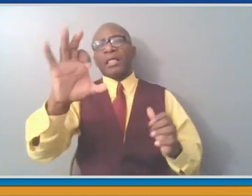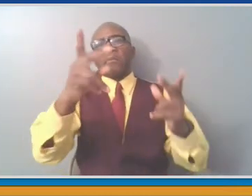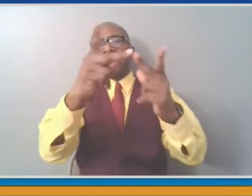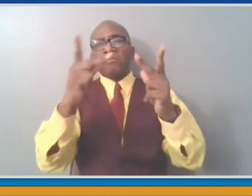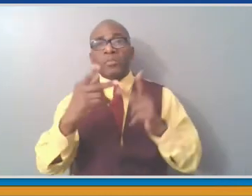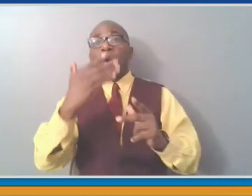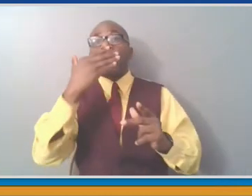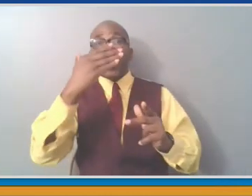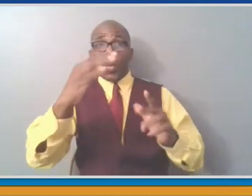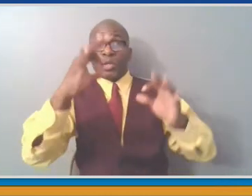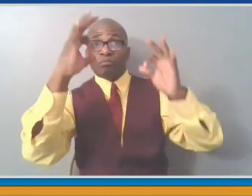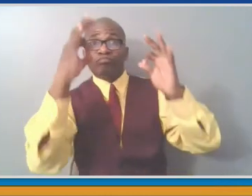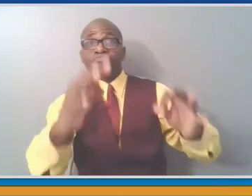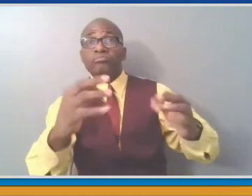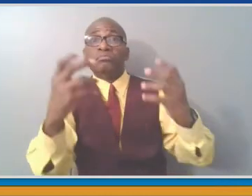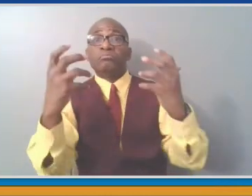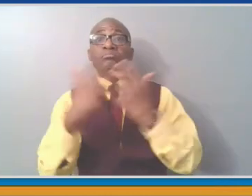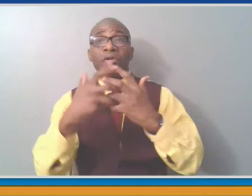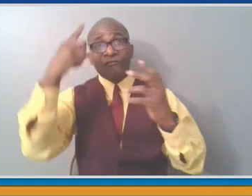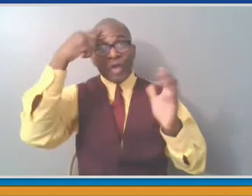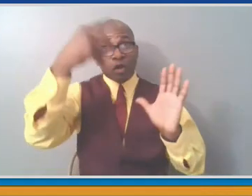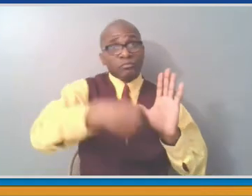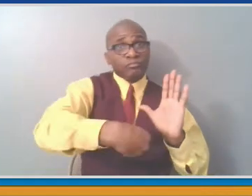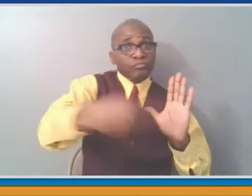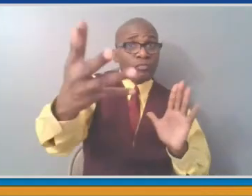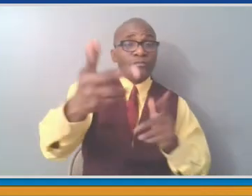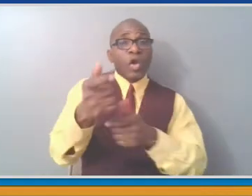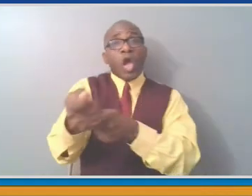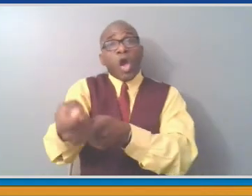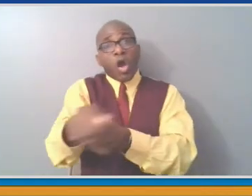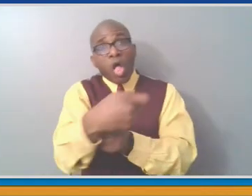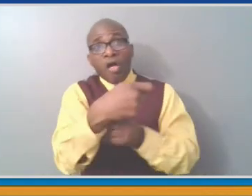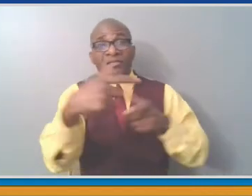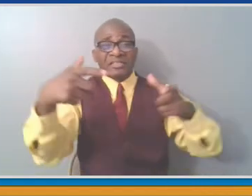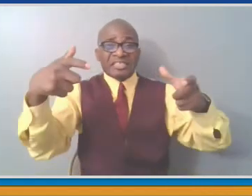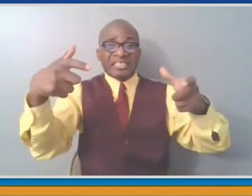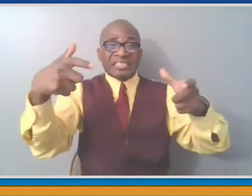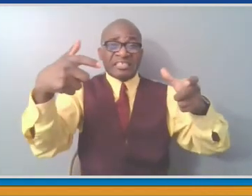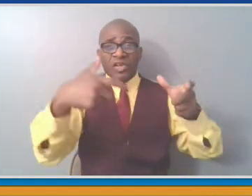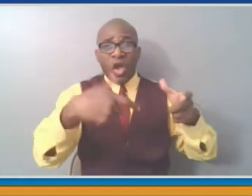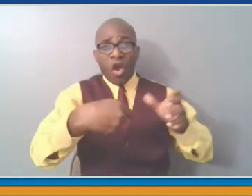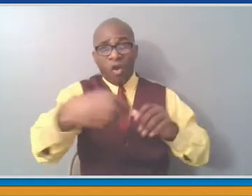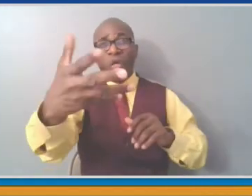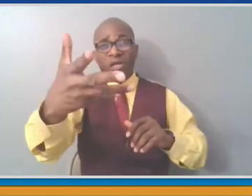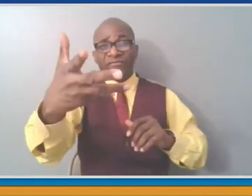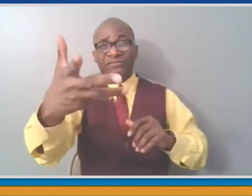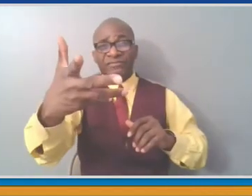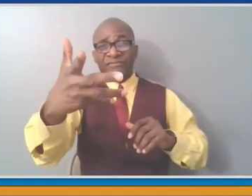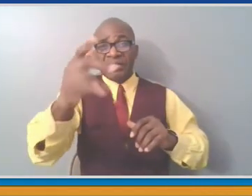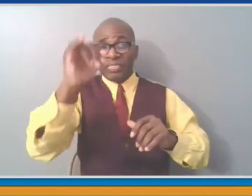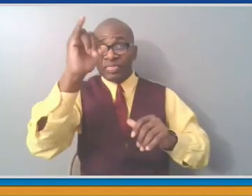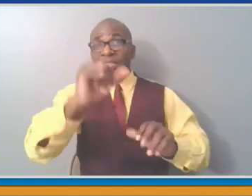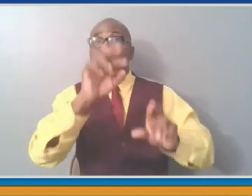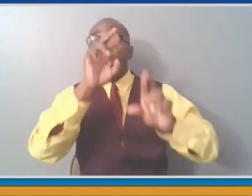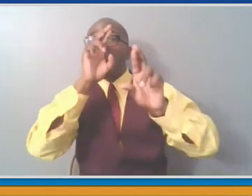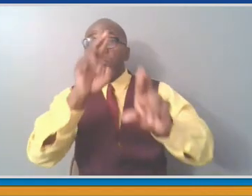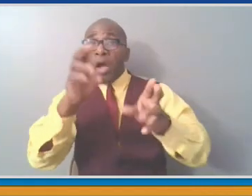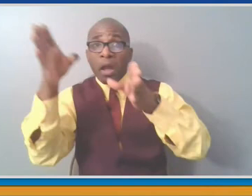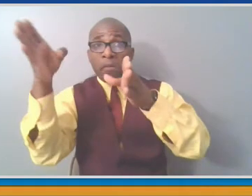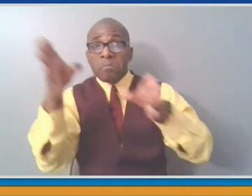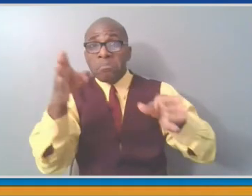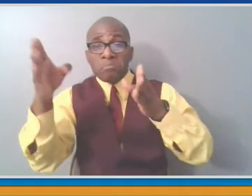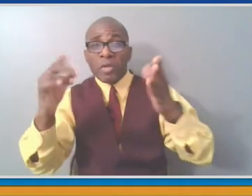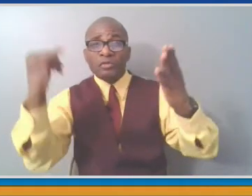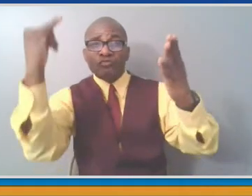laying it out and doing a report which had not yet been received by the parks department nor by senior management, individuals saw that